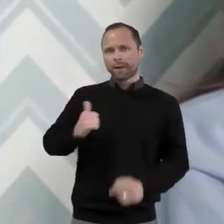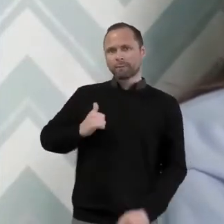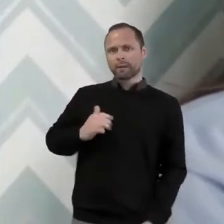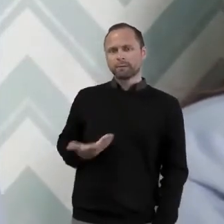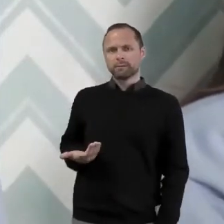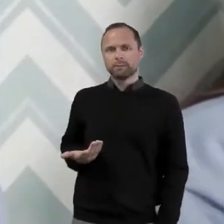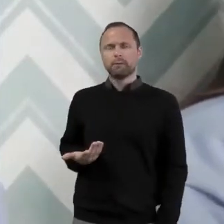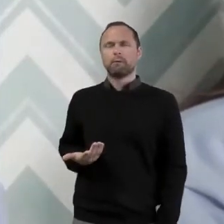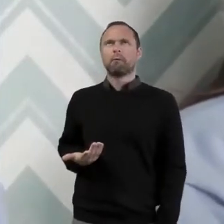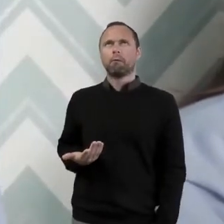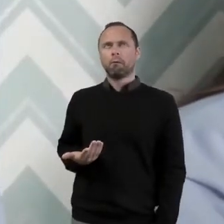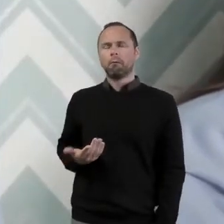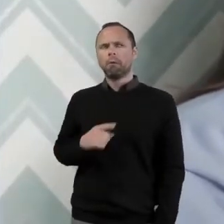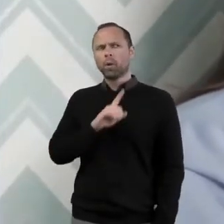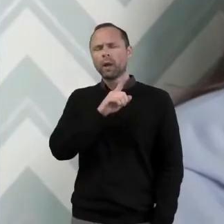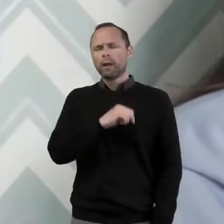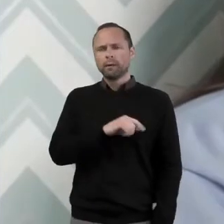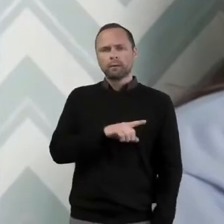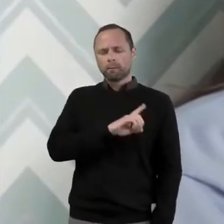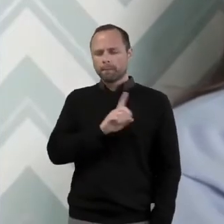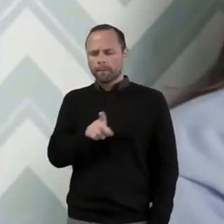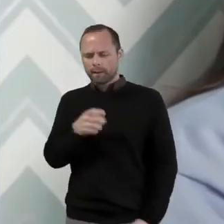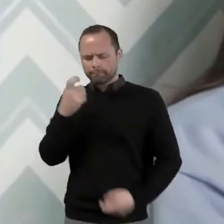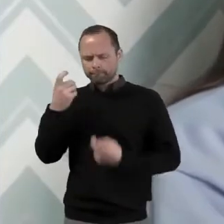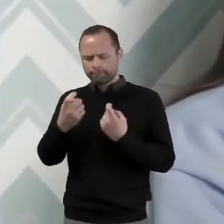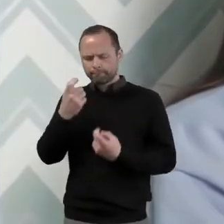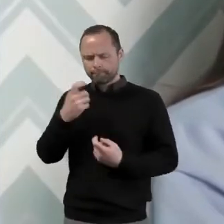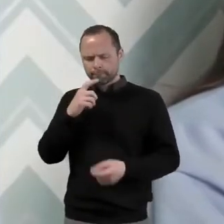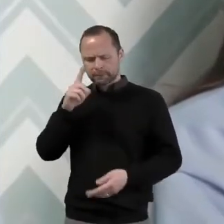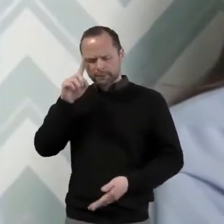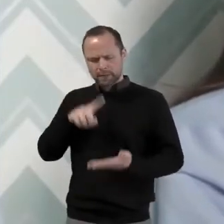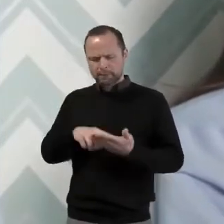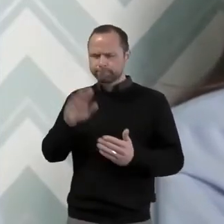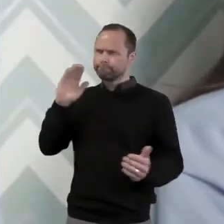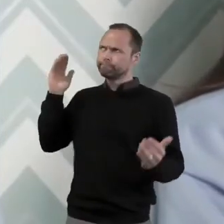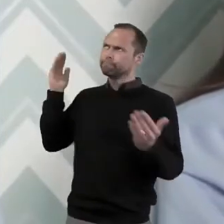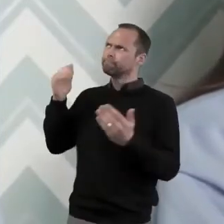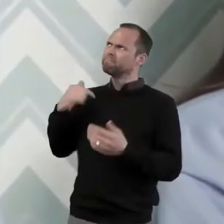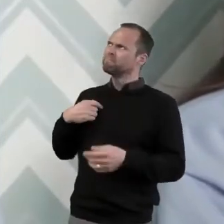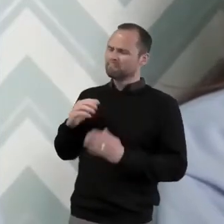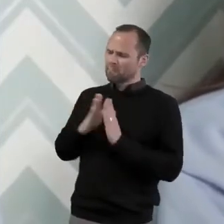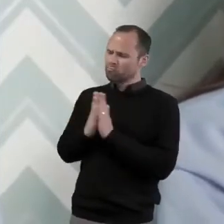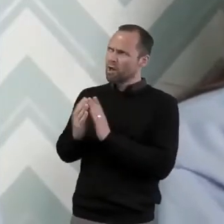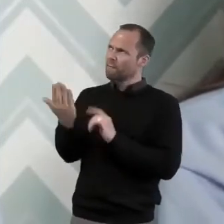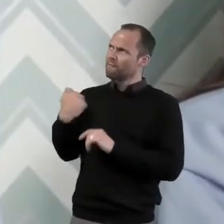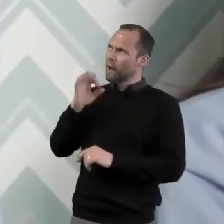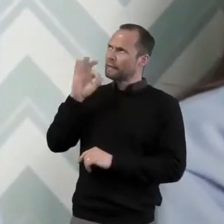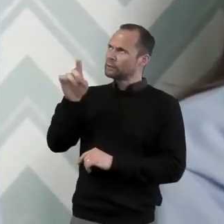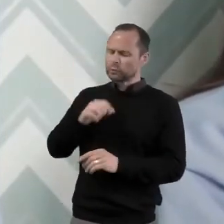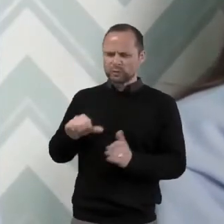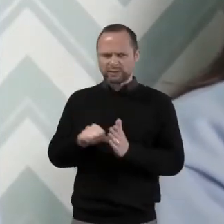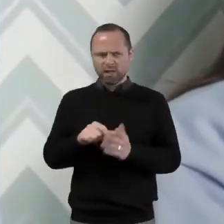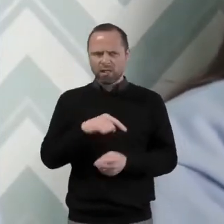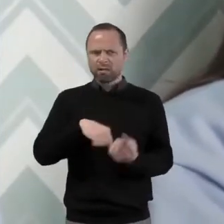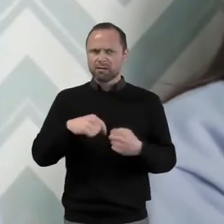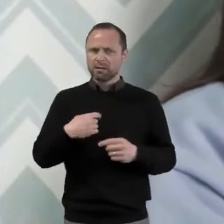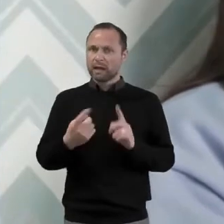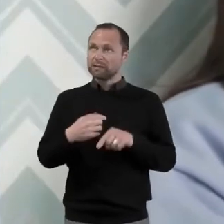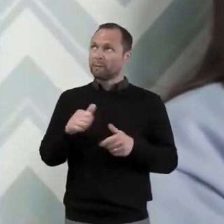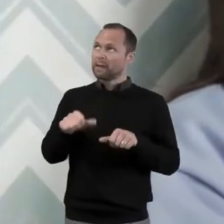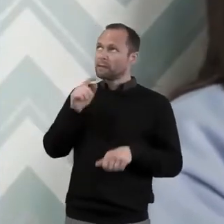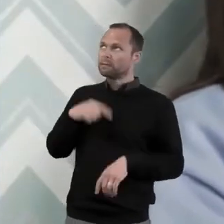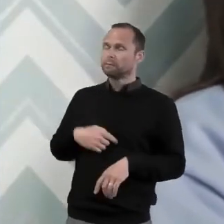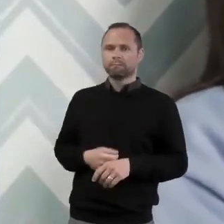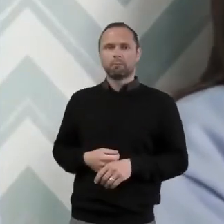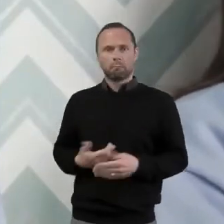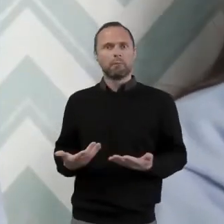And I went back from that and I tried to focus and see if my prayers had been answered and they were and I just